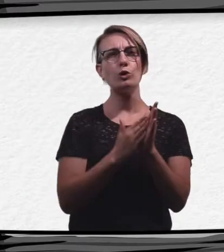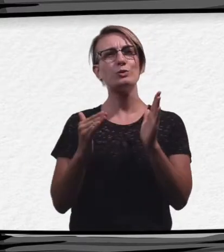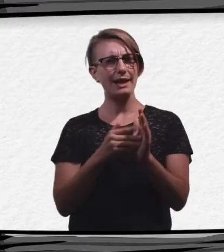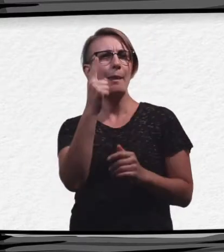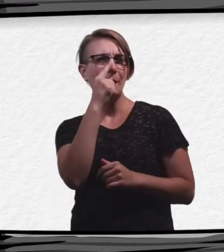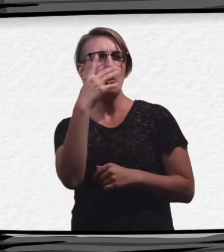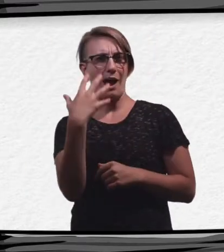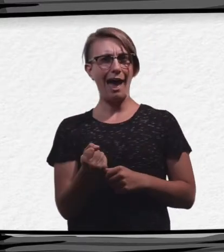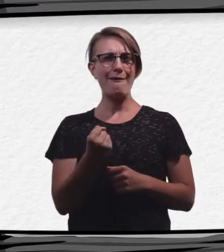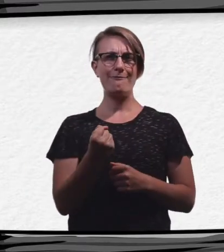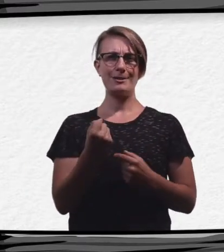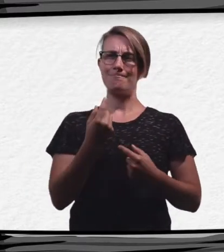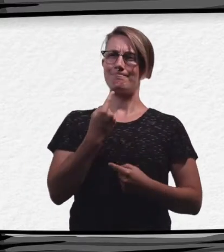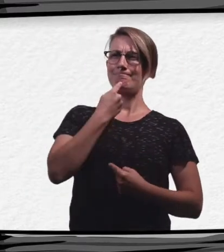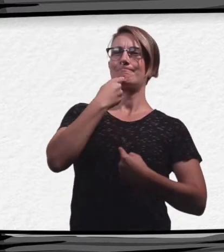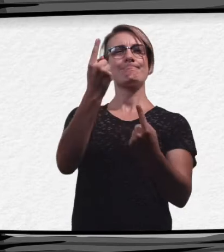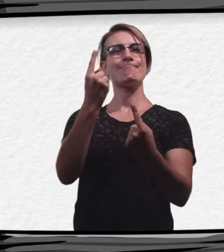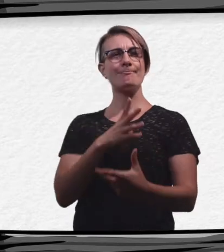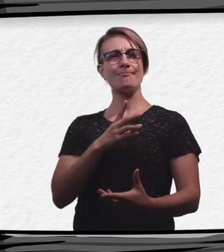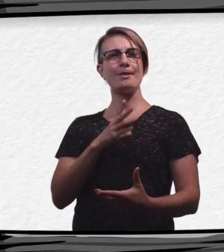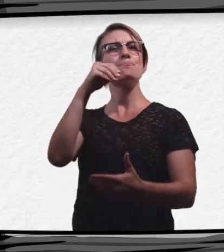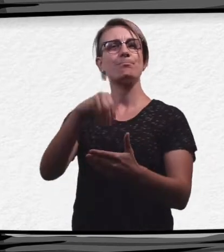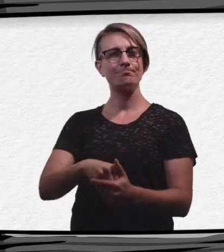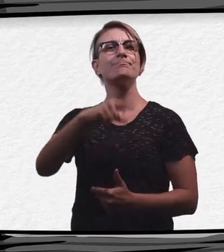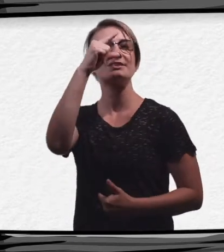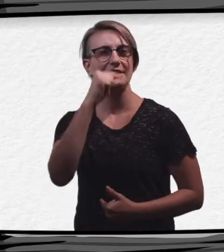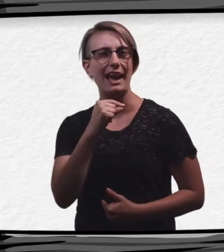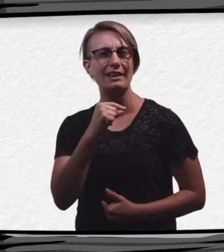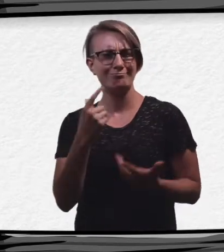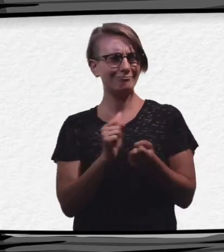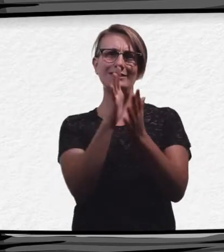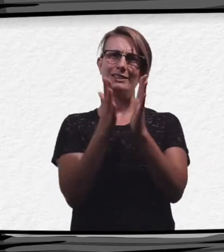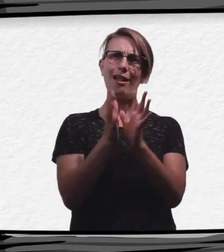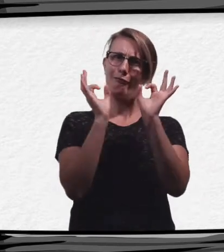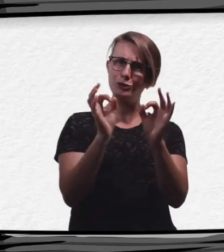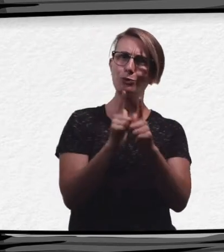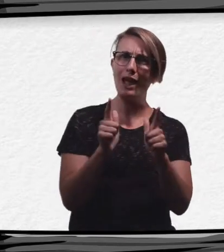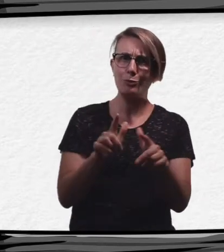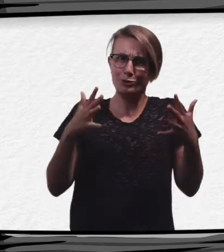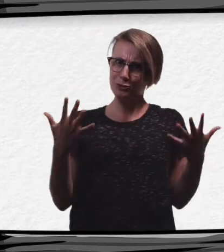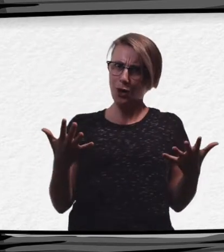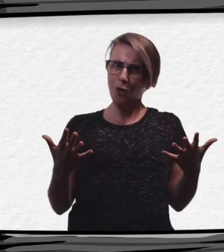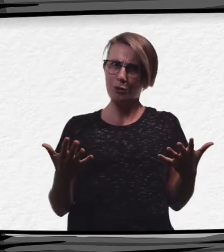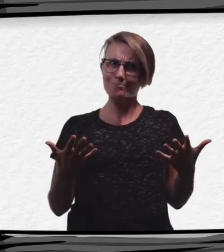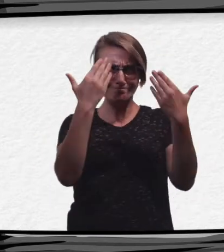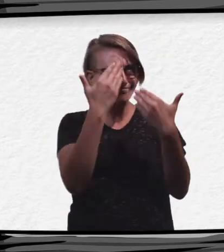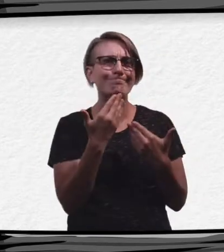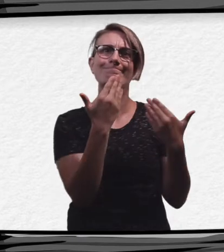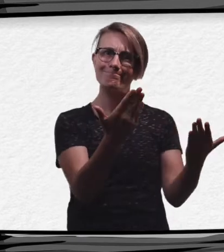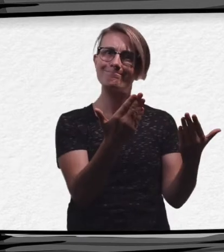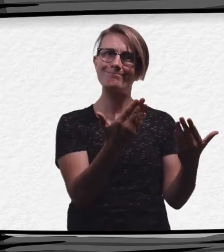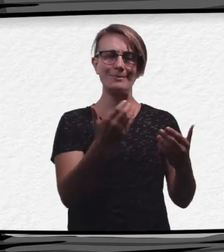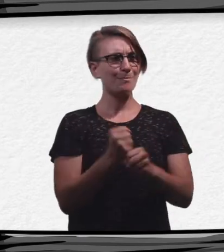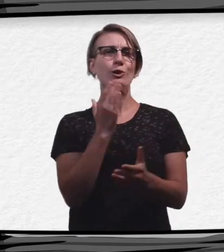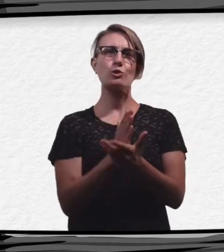Sign Language is one of Aotearo's official languages, so let's start treating it like one, and ensure everyone can have their